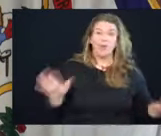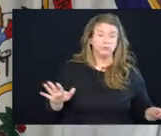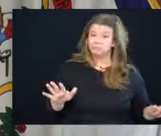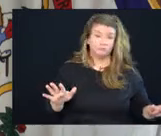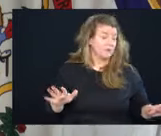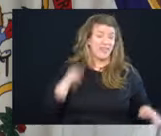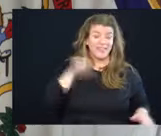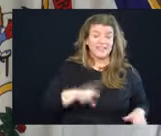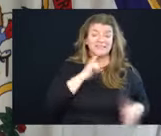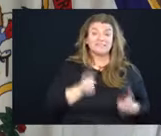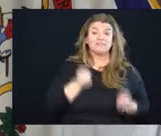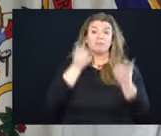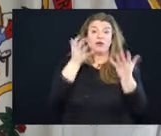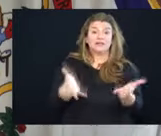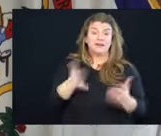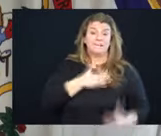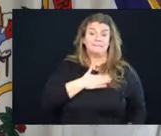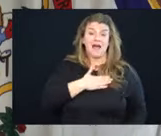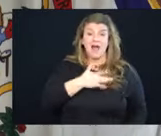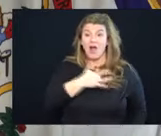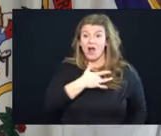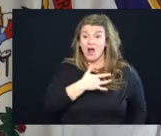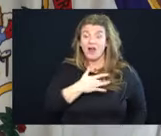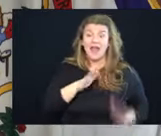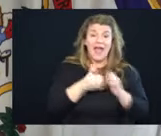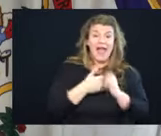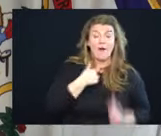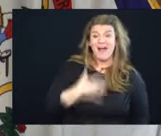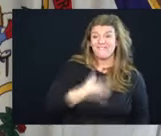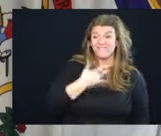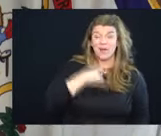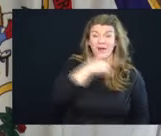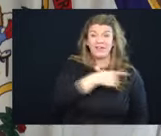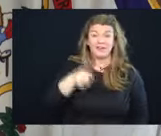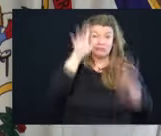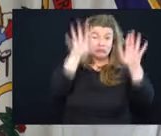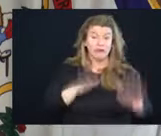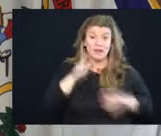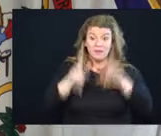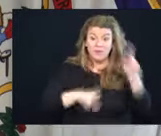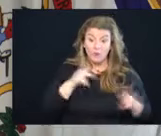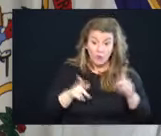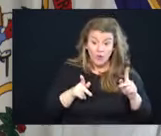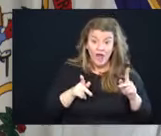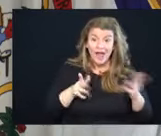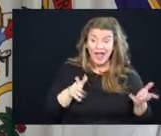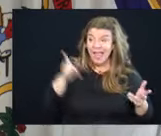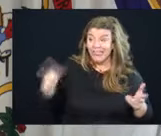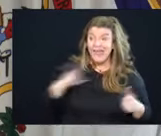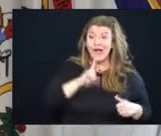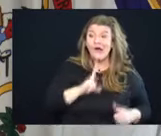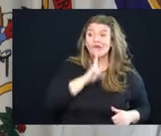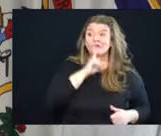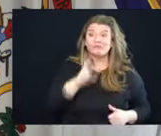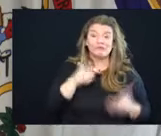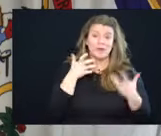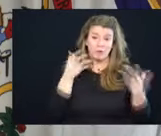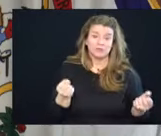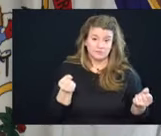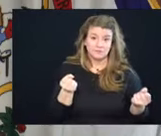you know, expressing my heart and how I feel about these great people because they are true, true heroes. So,